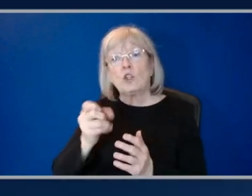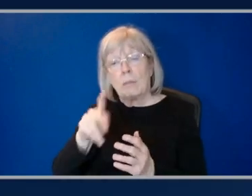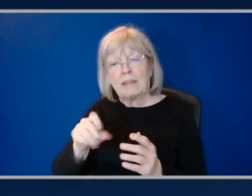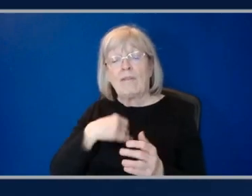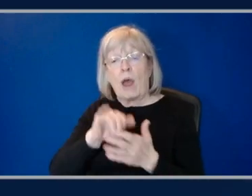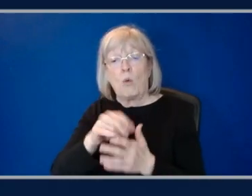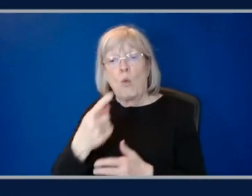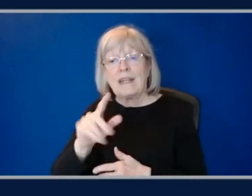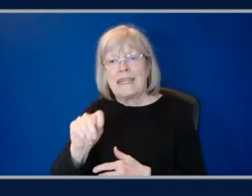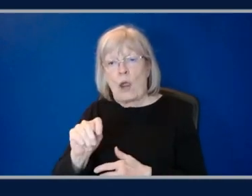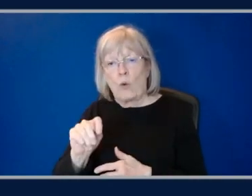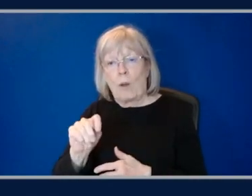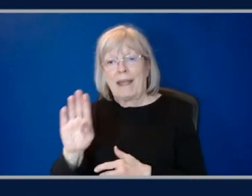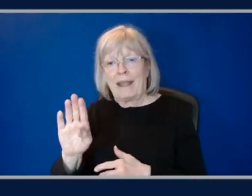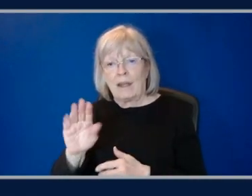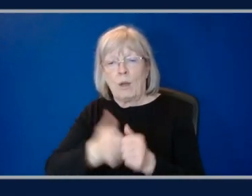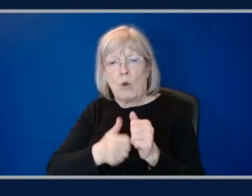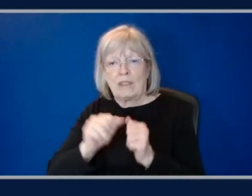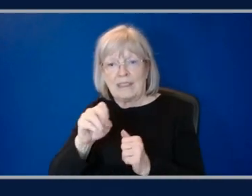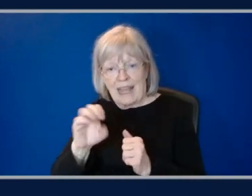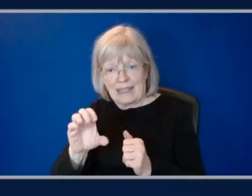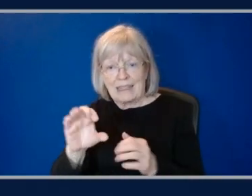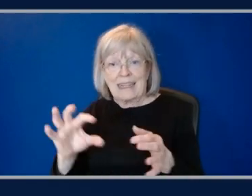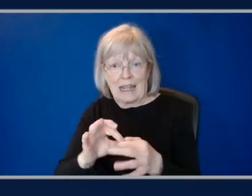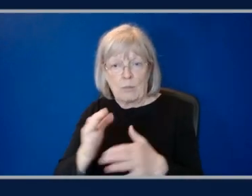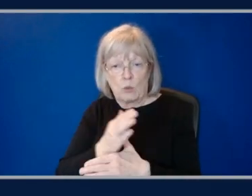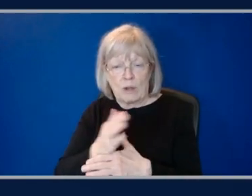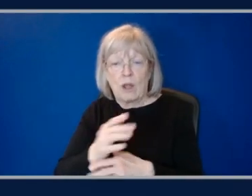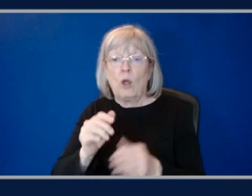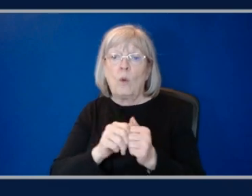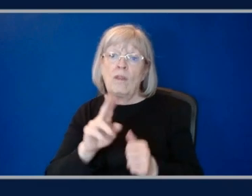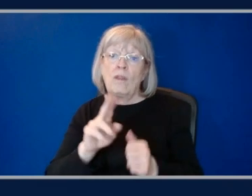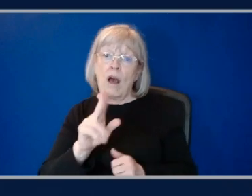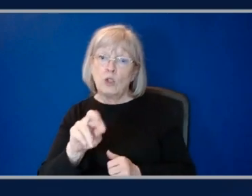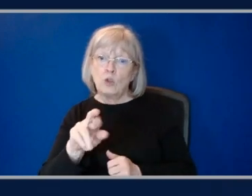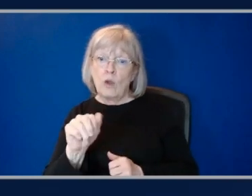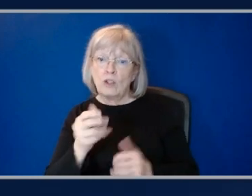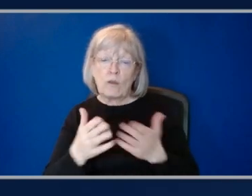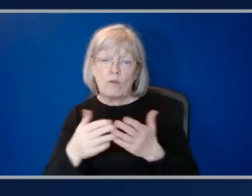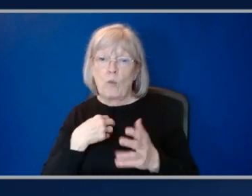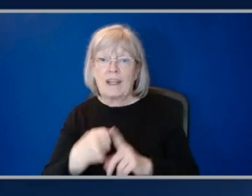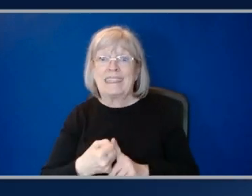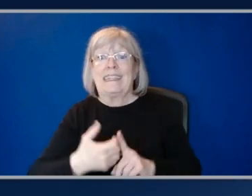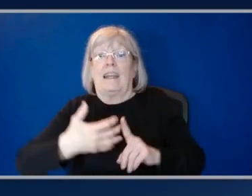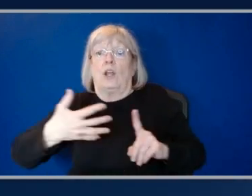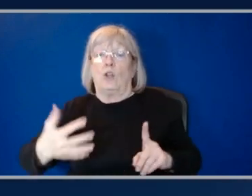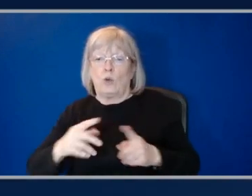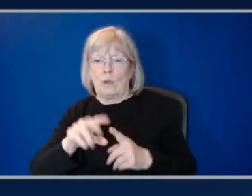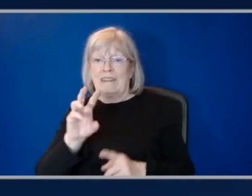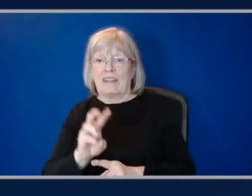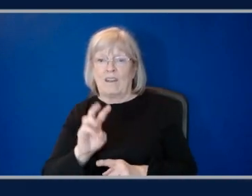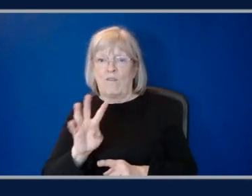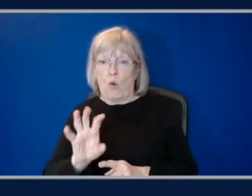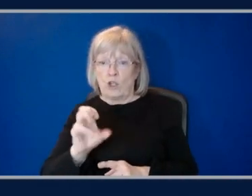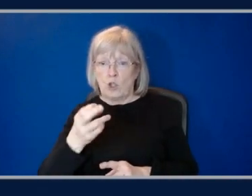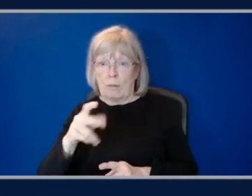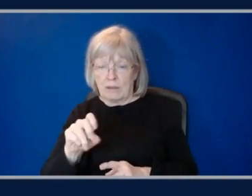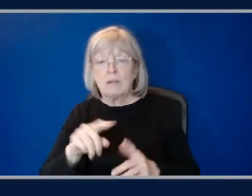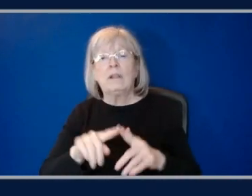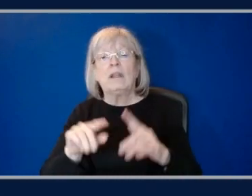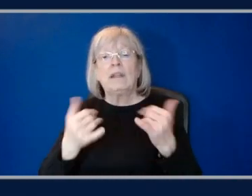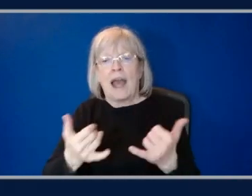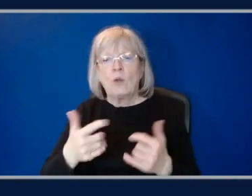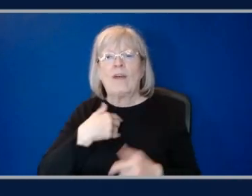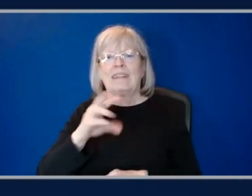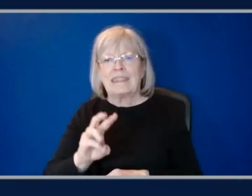per second connection between them. Well, with an ultra server, we're extending that to 64 chips. So now you have 64